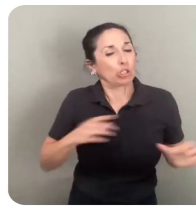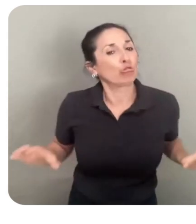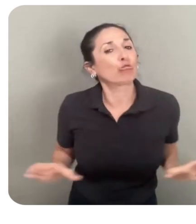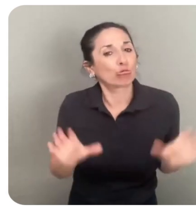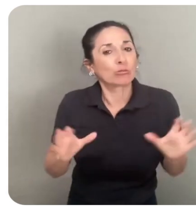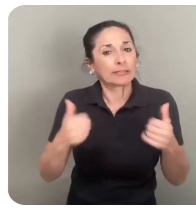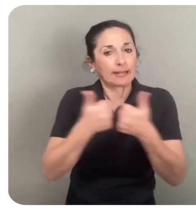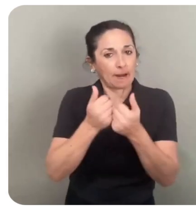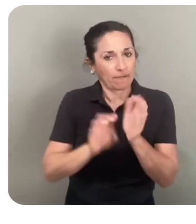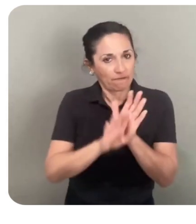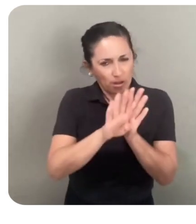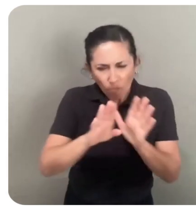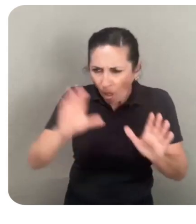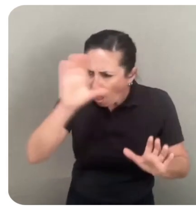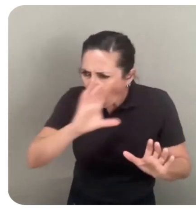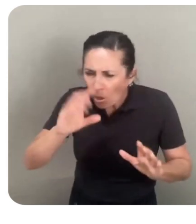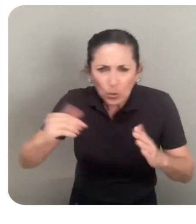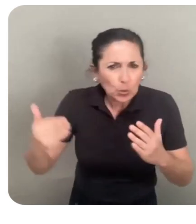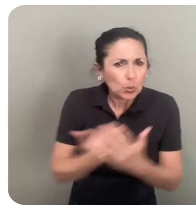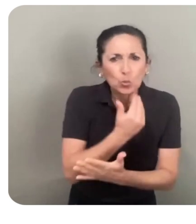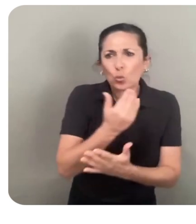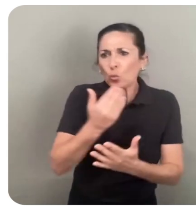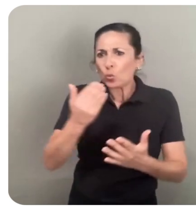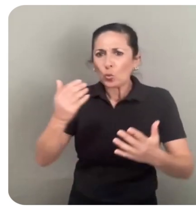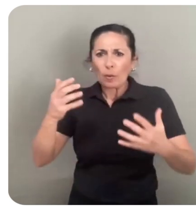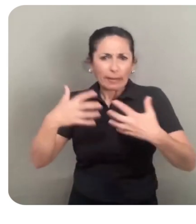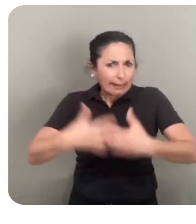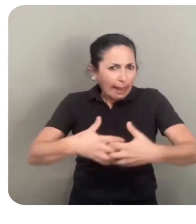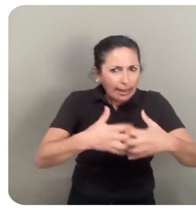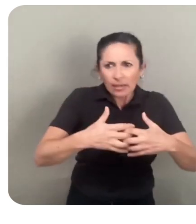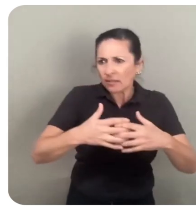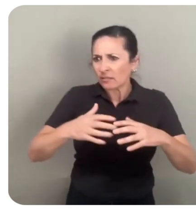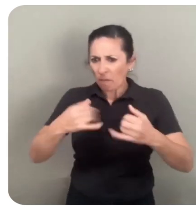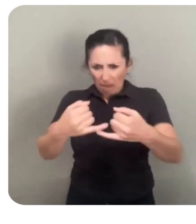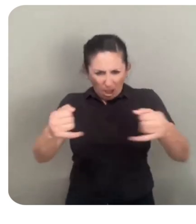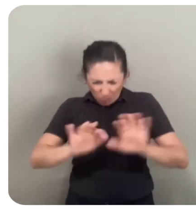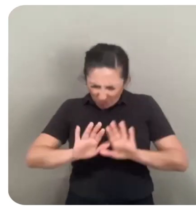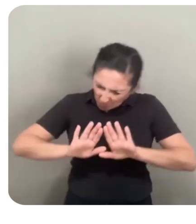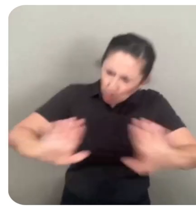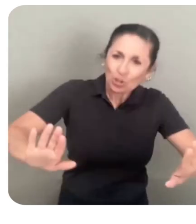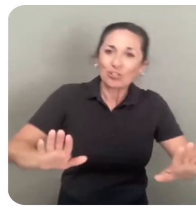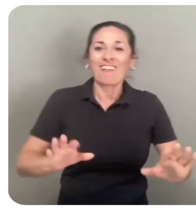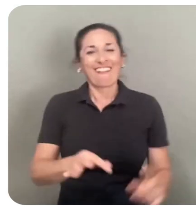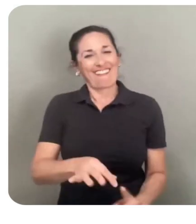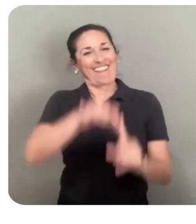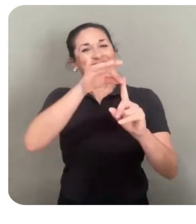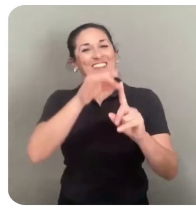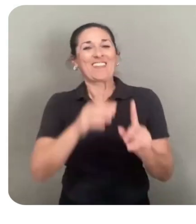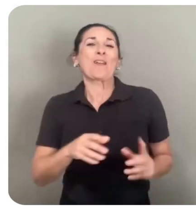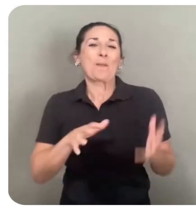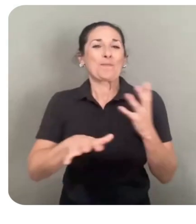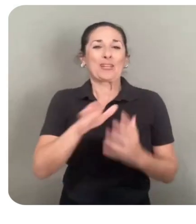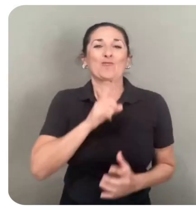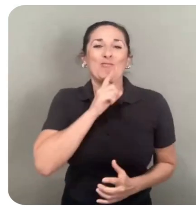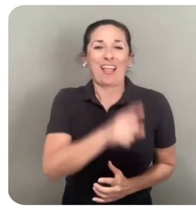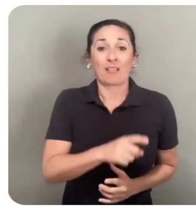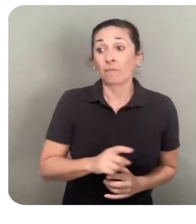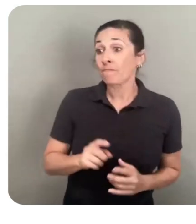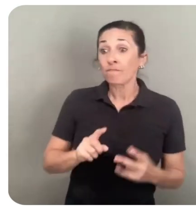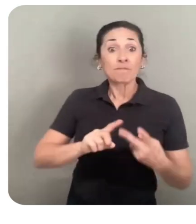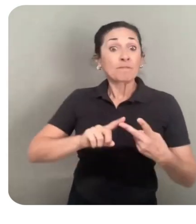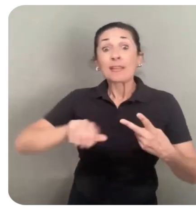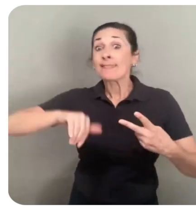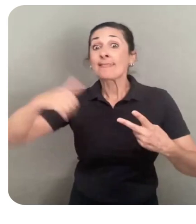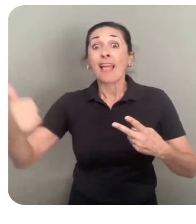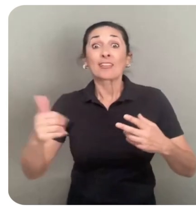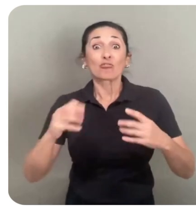continue to explore new skill mechanics and push on the boundaries and areas unique to mixed reality. Our next audience, called enthusiasts,